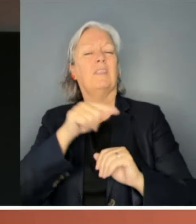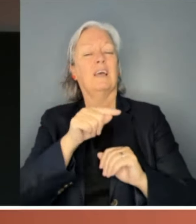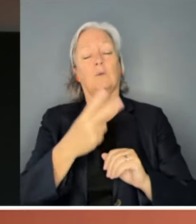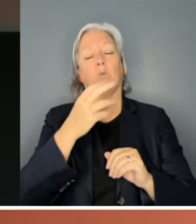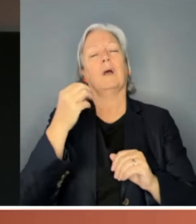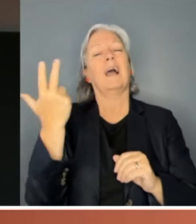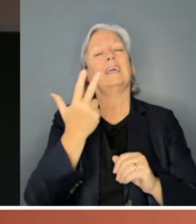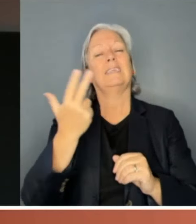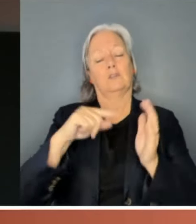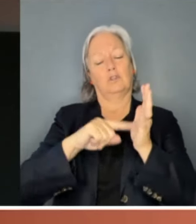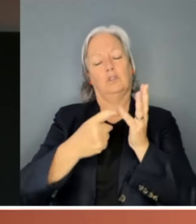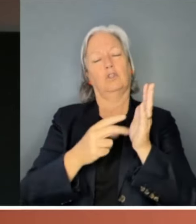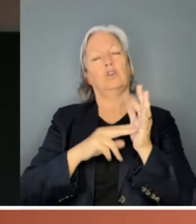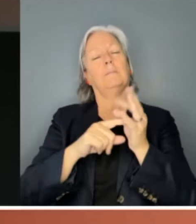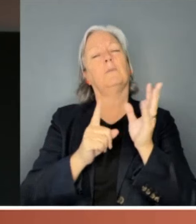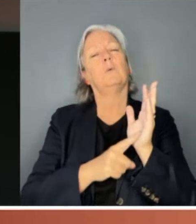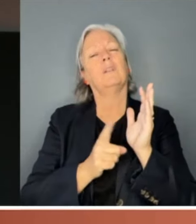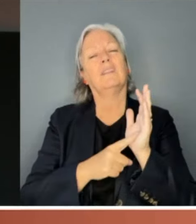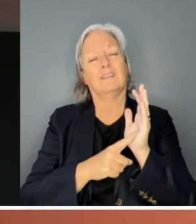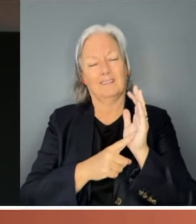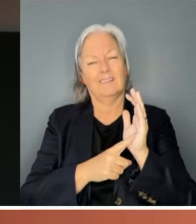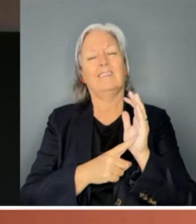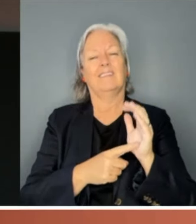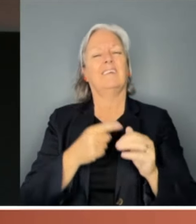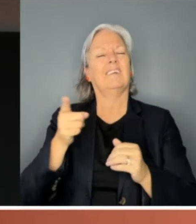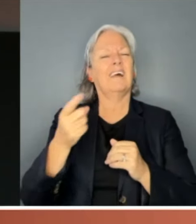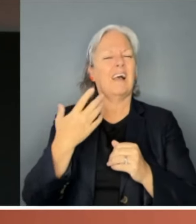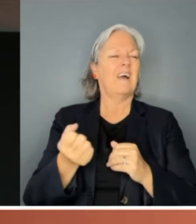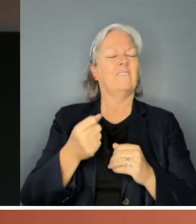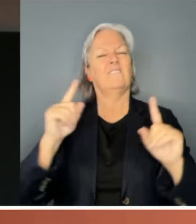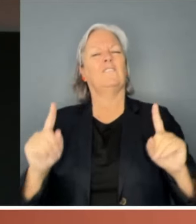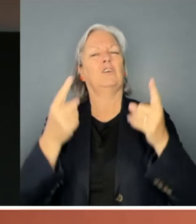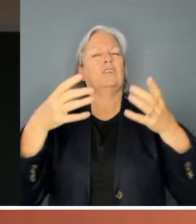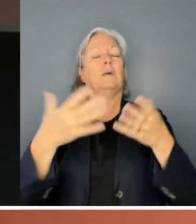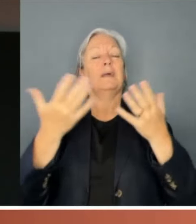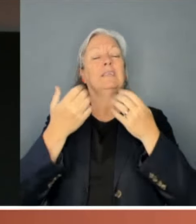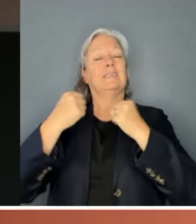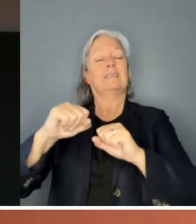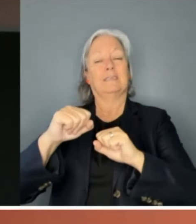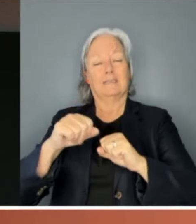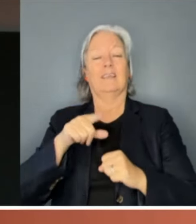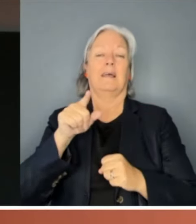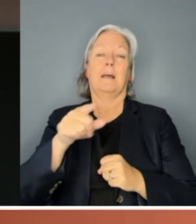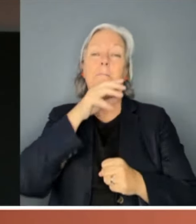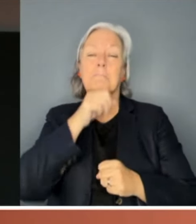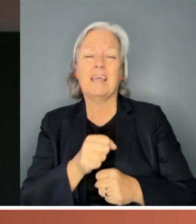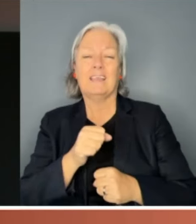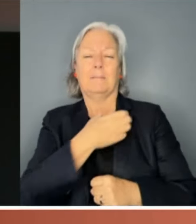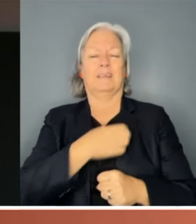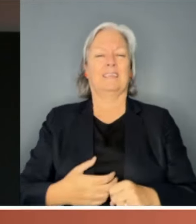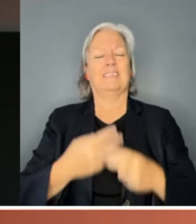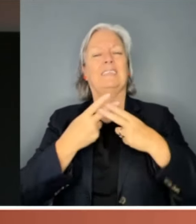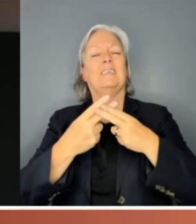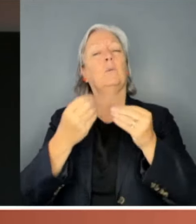imposed the world's first bonking ban to stop ministers, men, having sex with their staff,